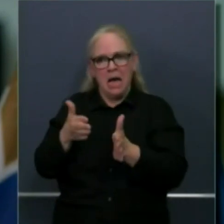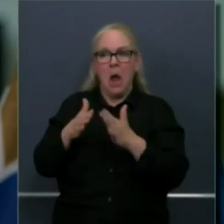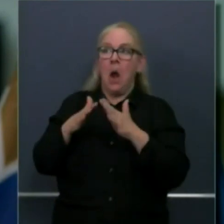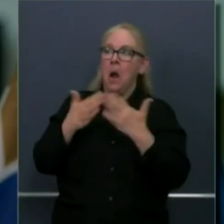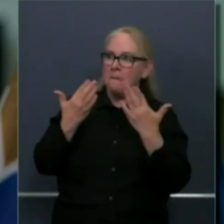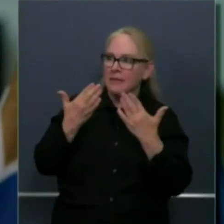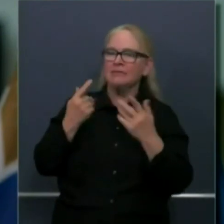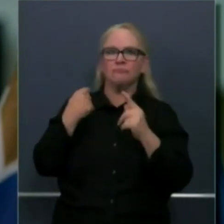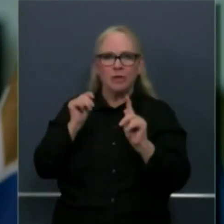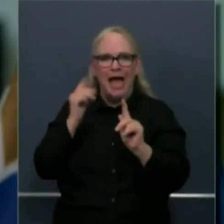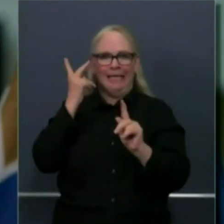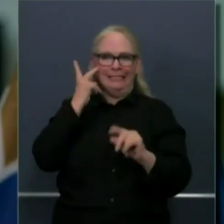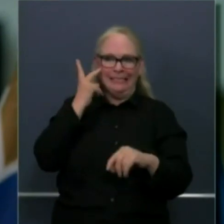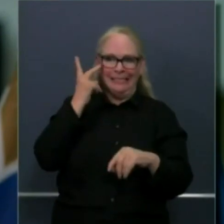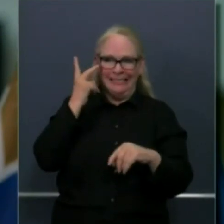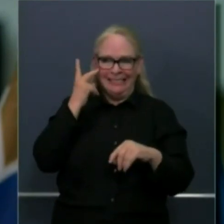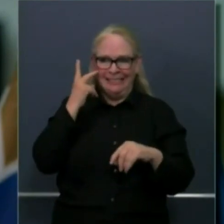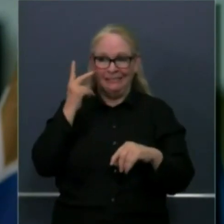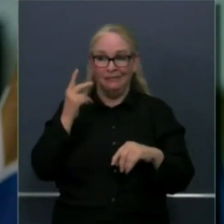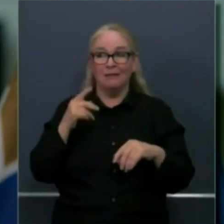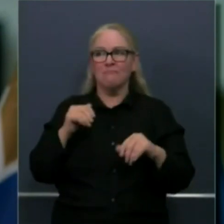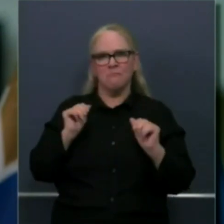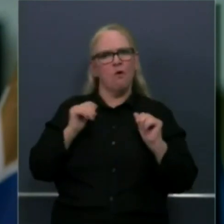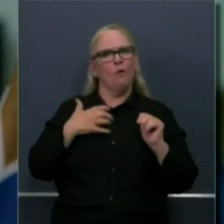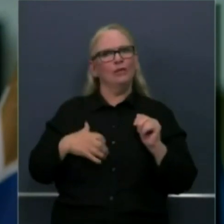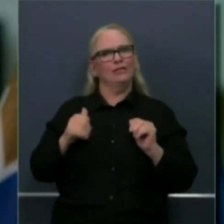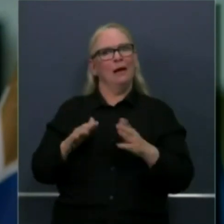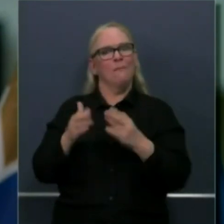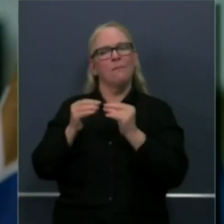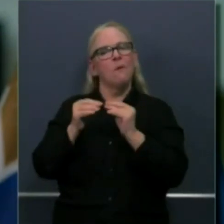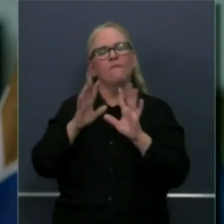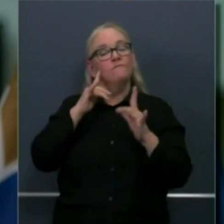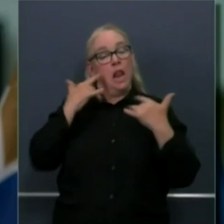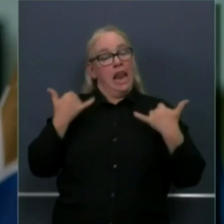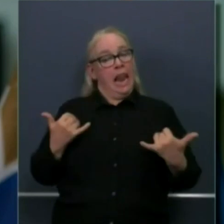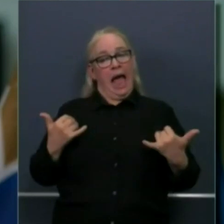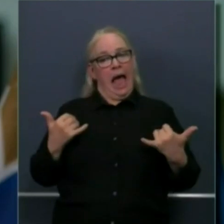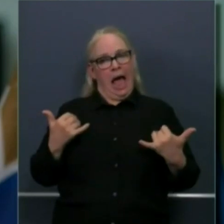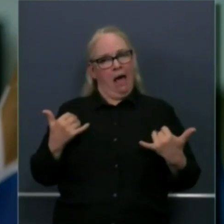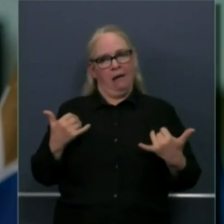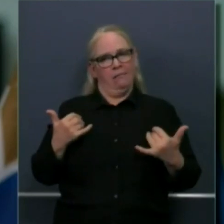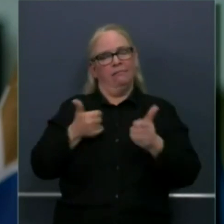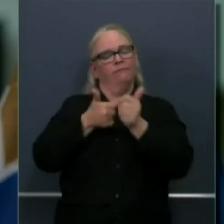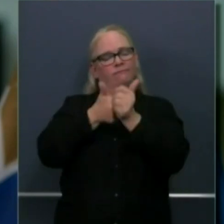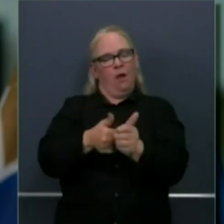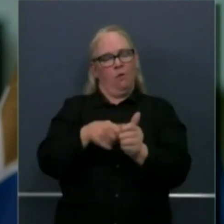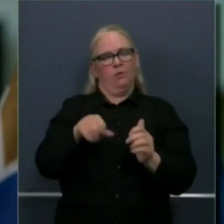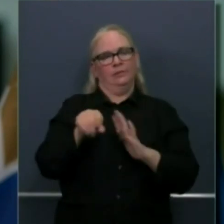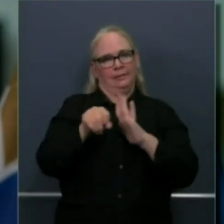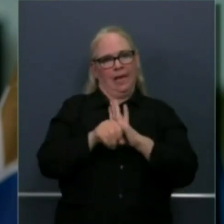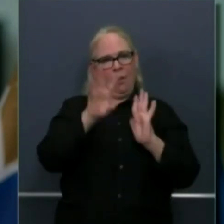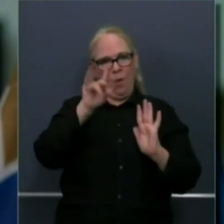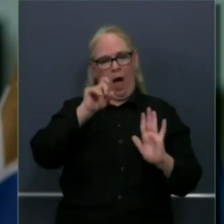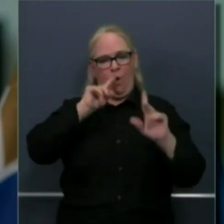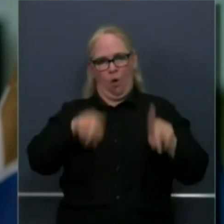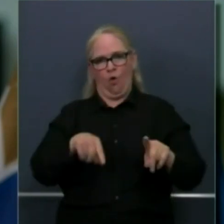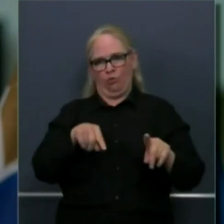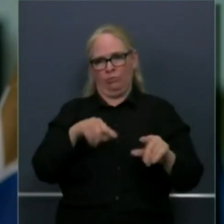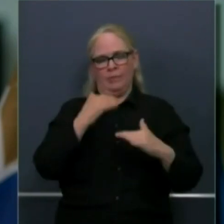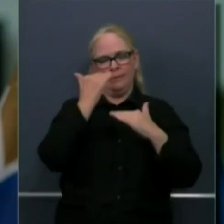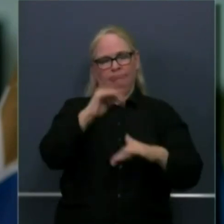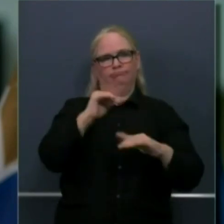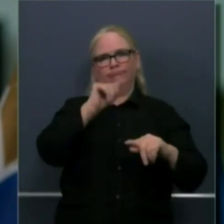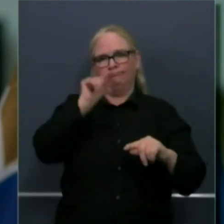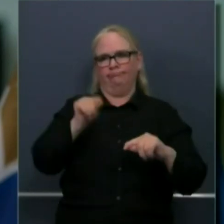the technical support to do a self certification for a regional variance so we are updating